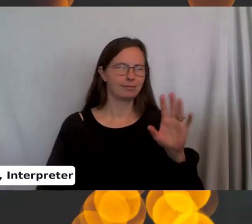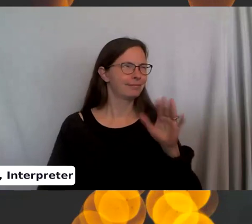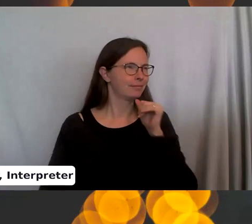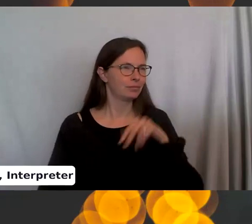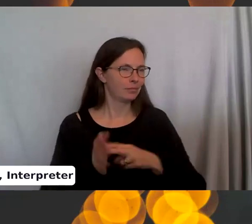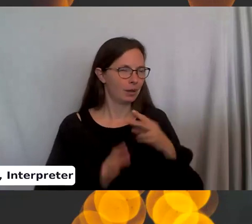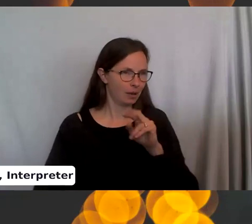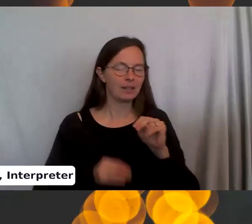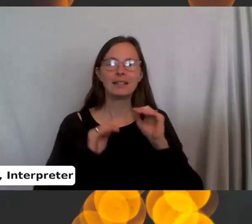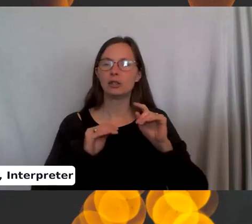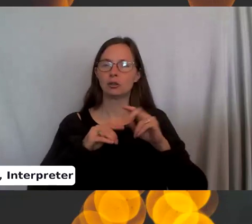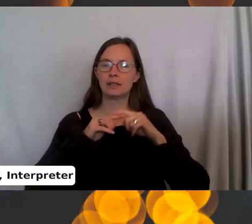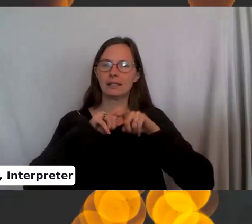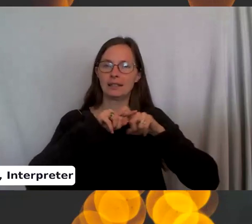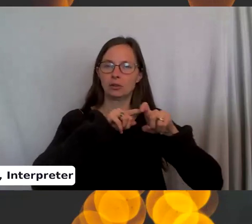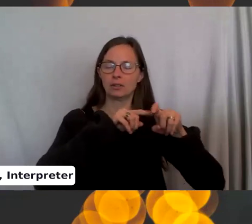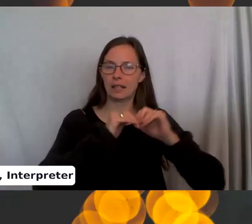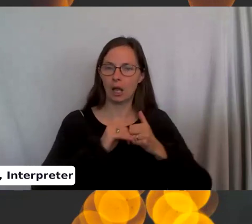the stitches, how to knit and how to purl.